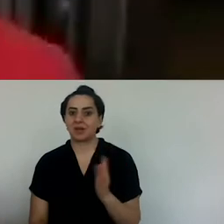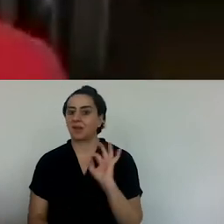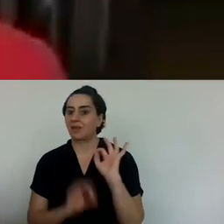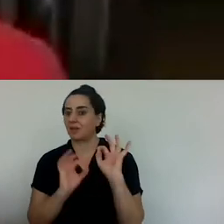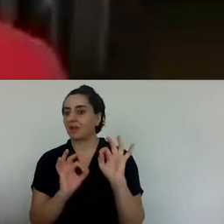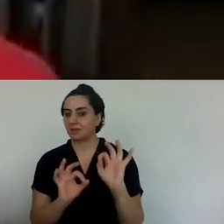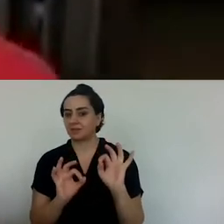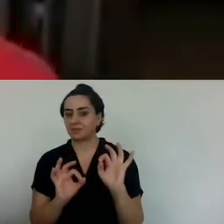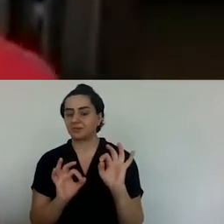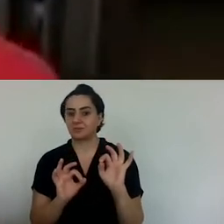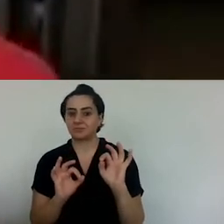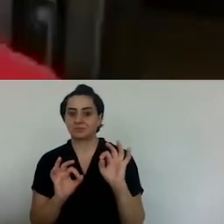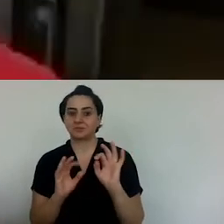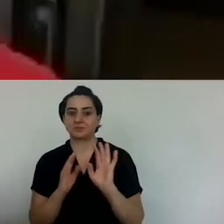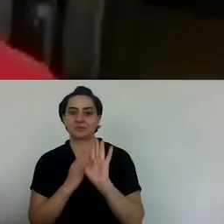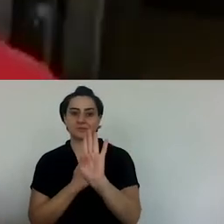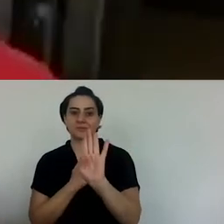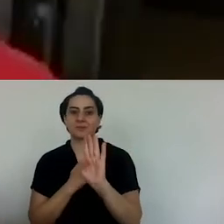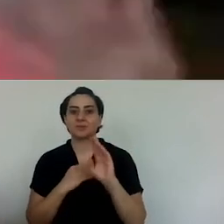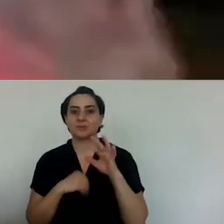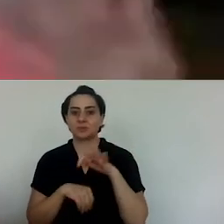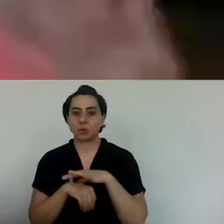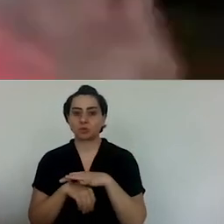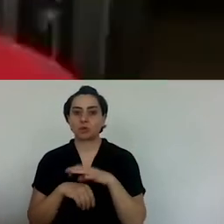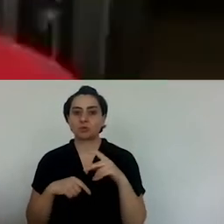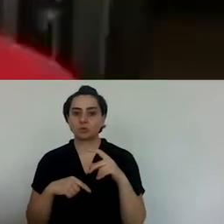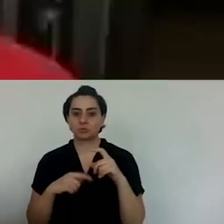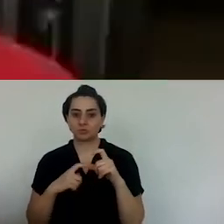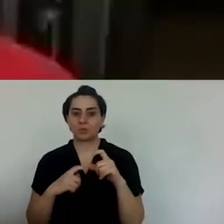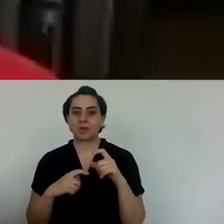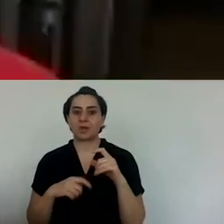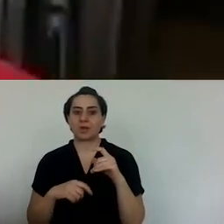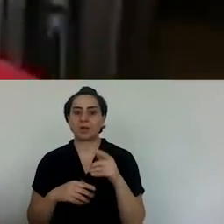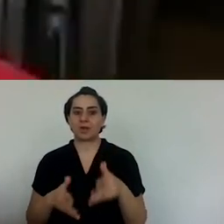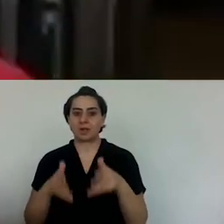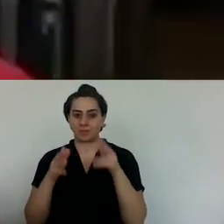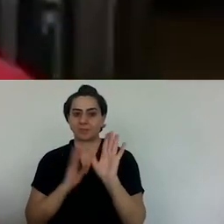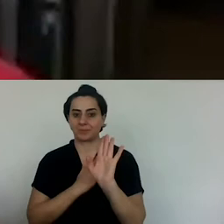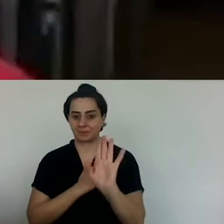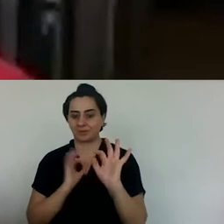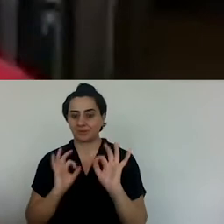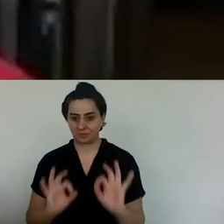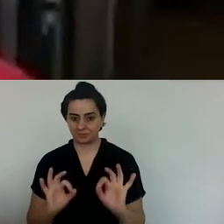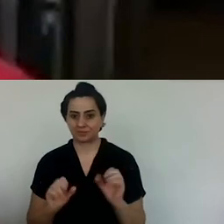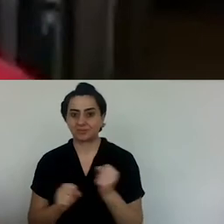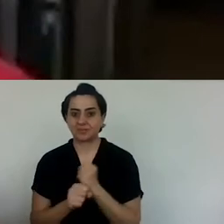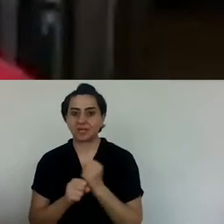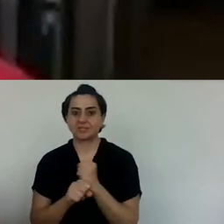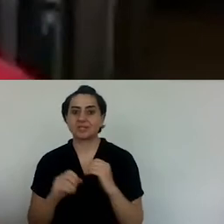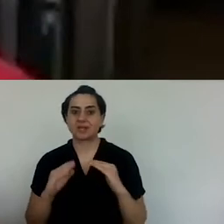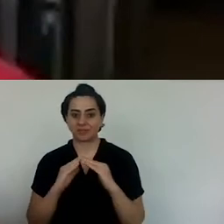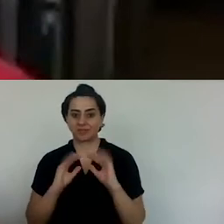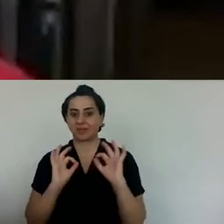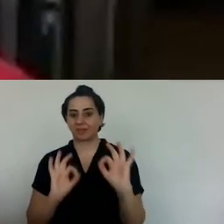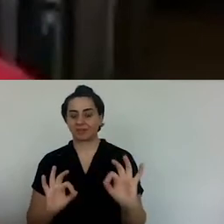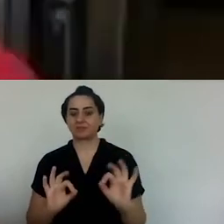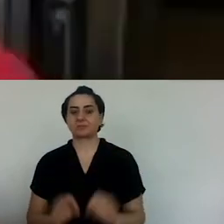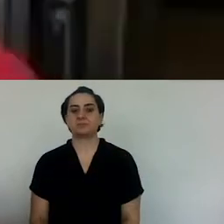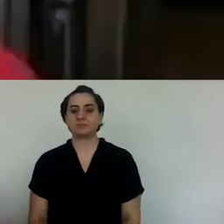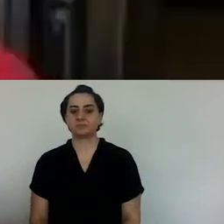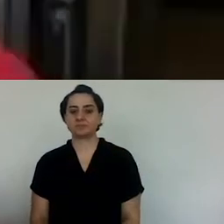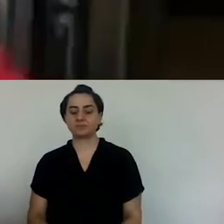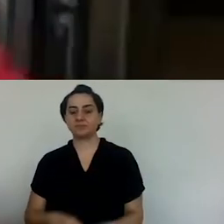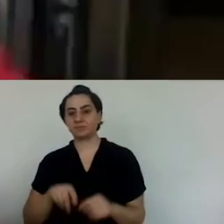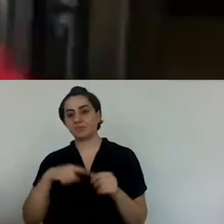I didn't go there for a long time, but it was still there. The apartment building. I mean, the stone house, basically.